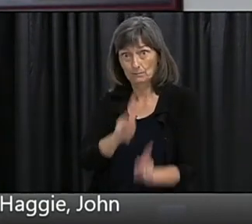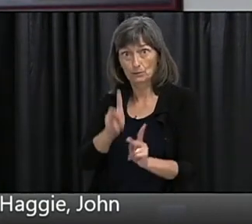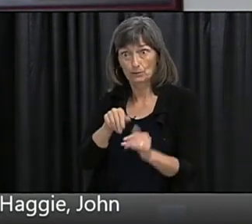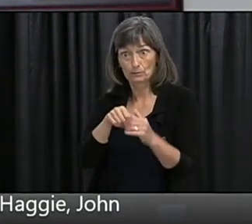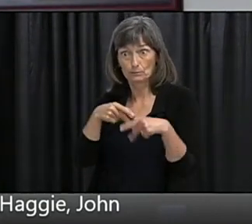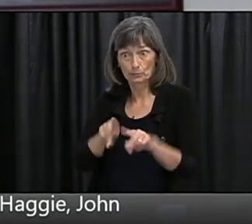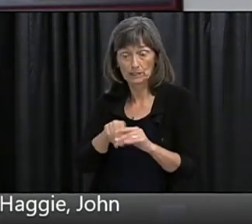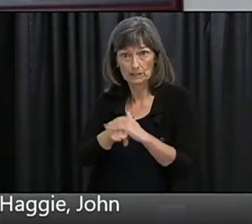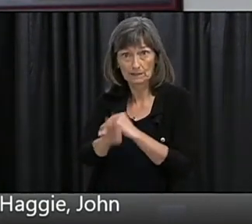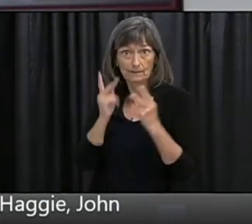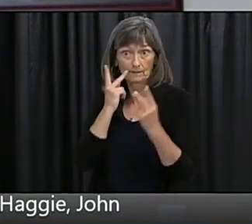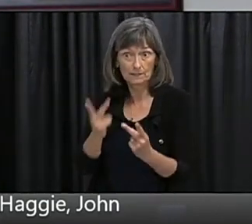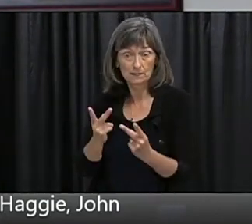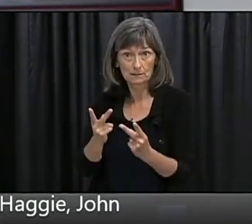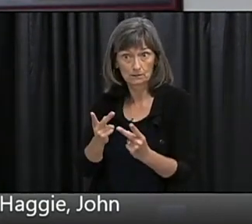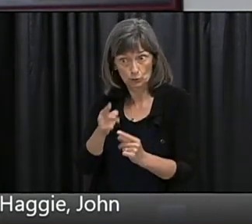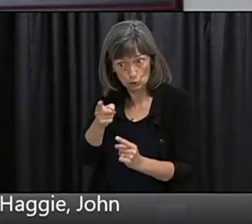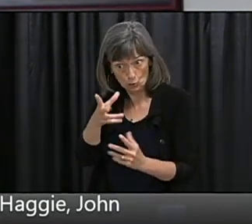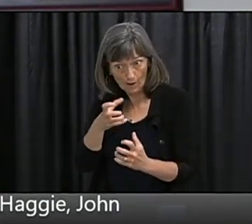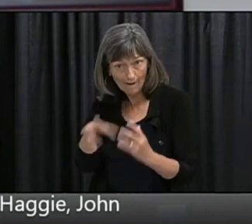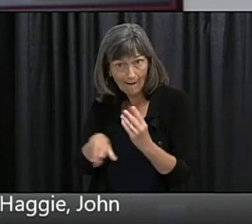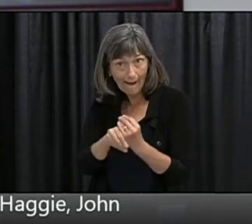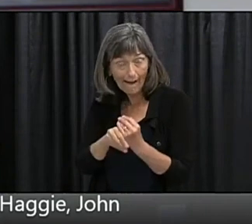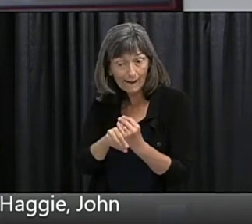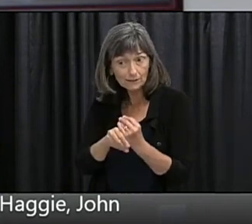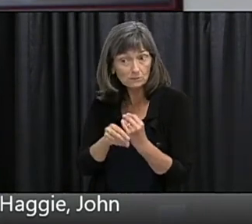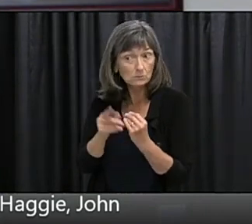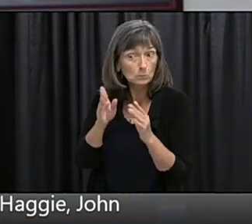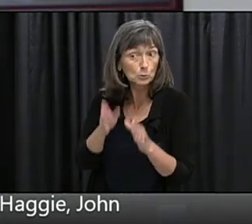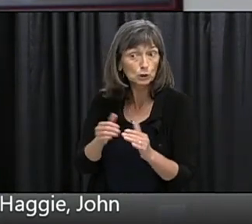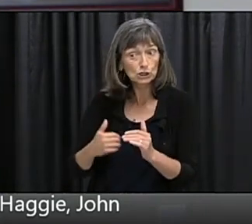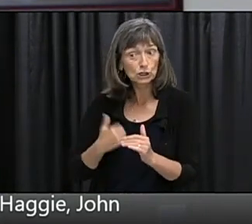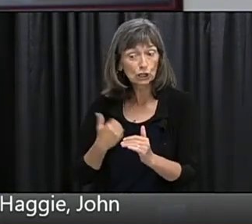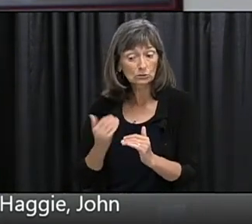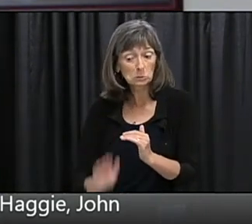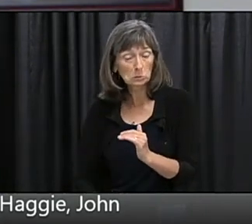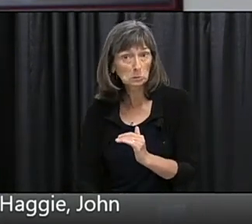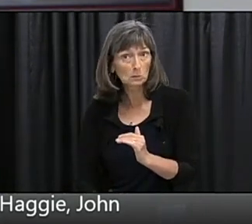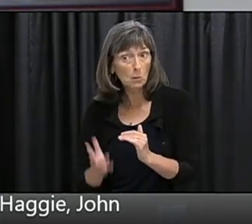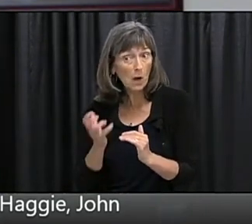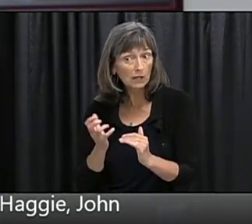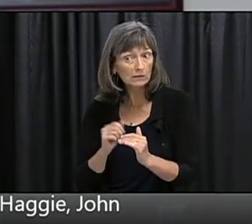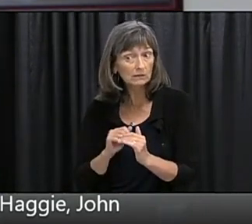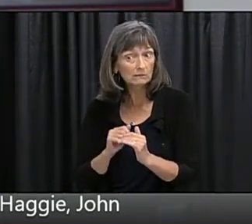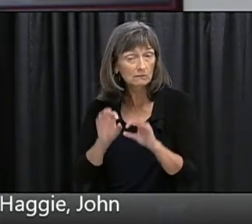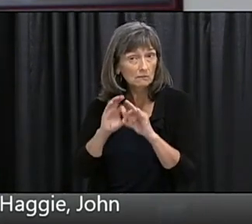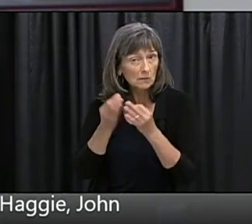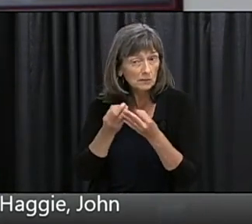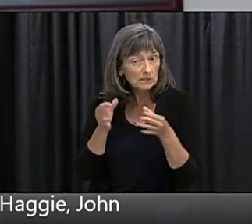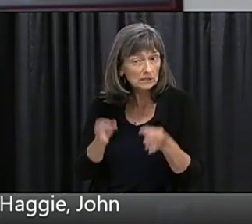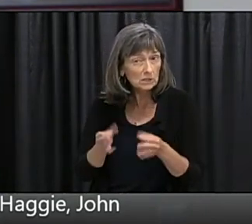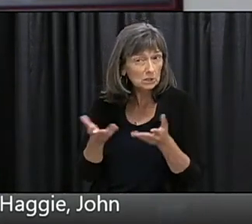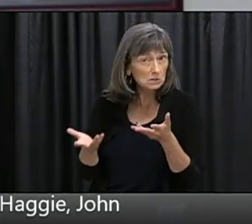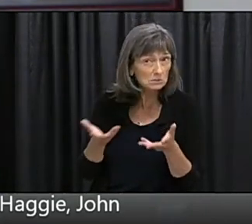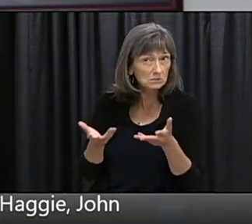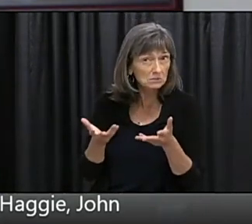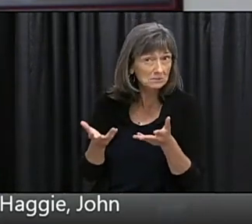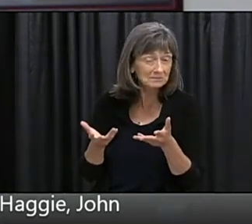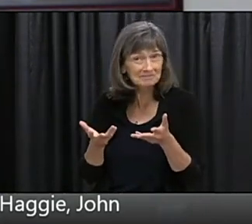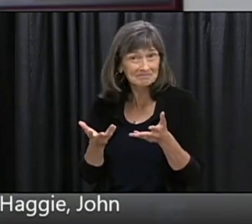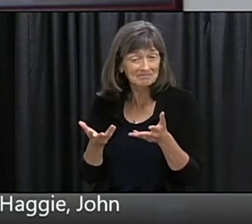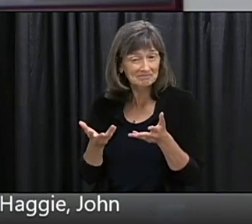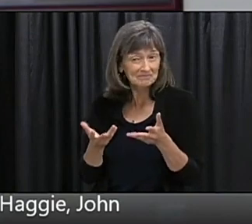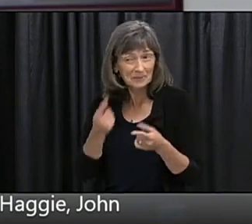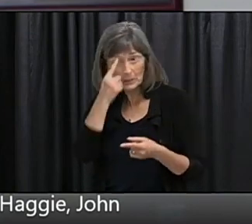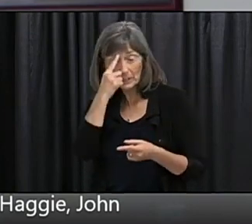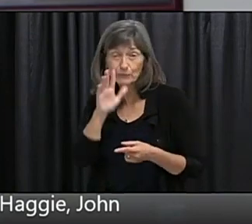toddler on there and then the next question is is that a reasonable family decision at the end of the day there